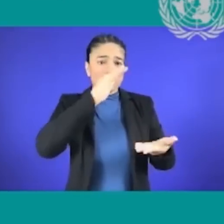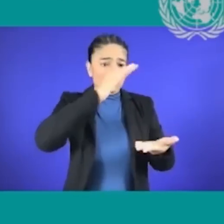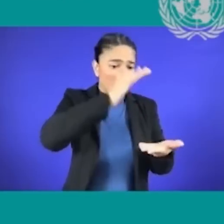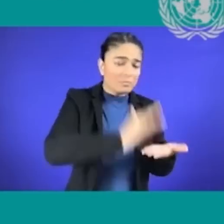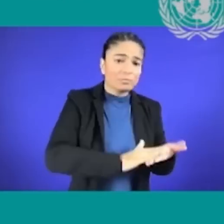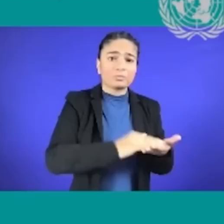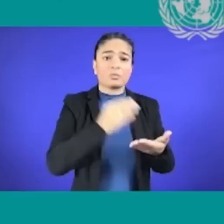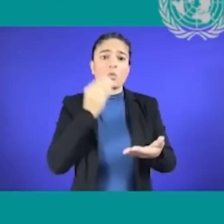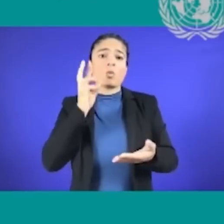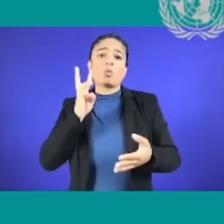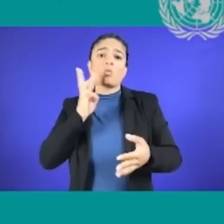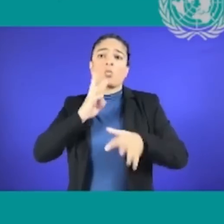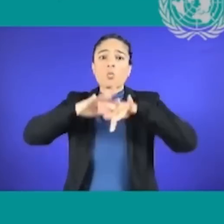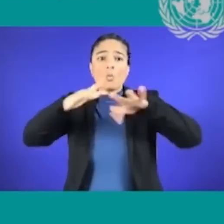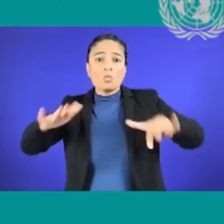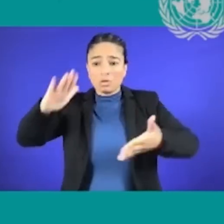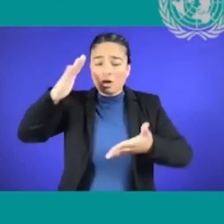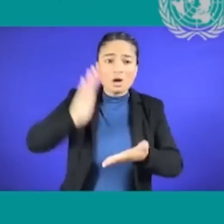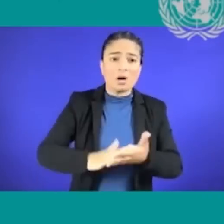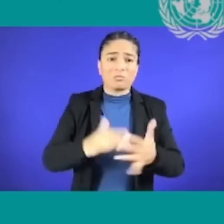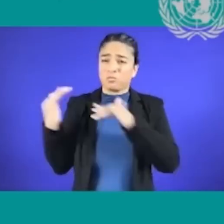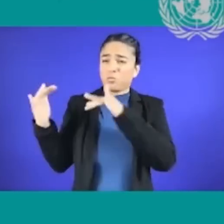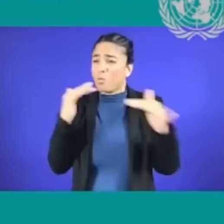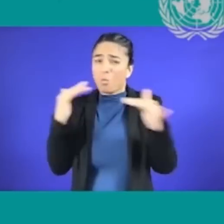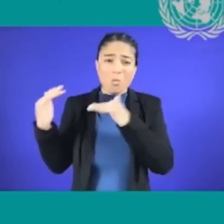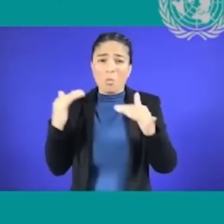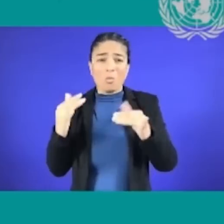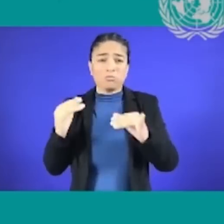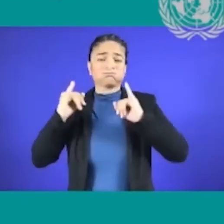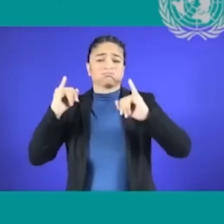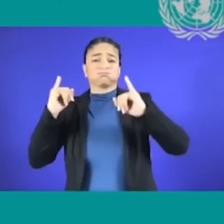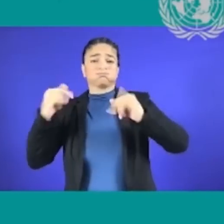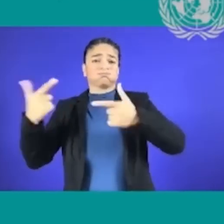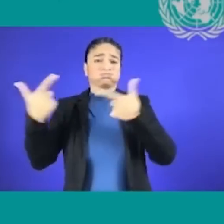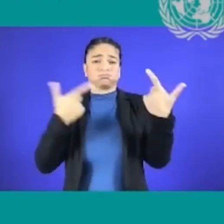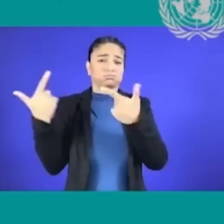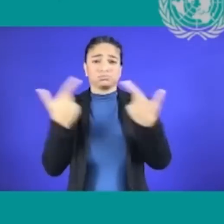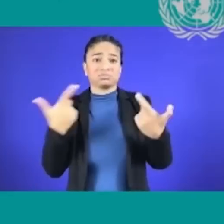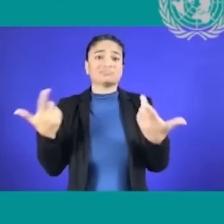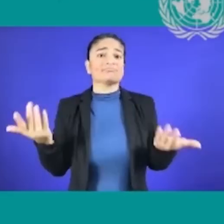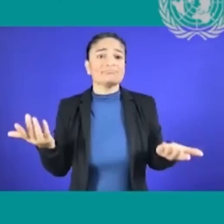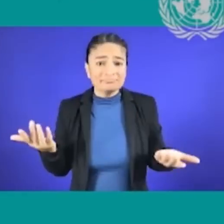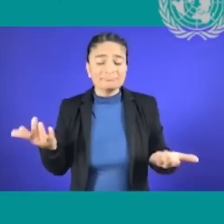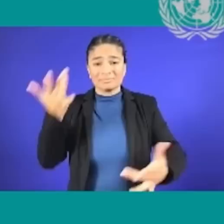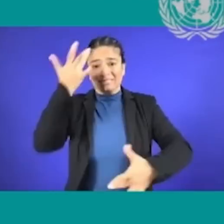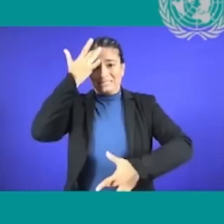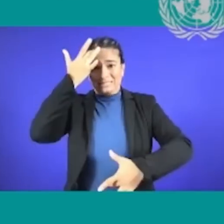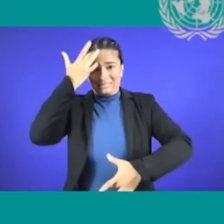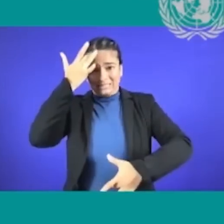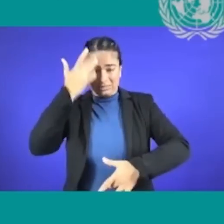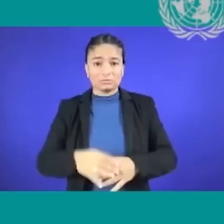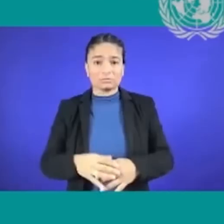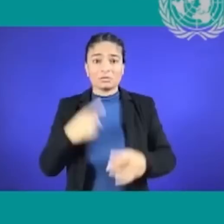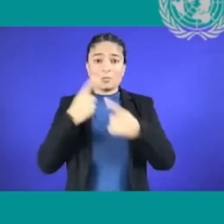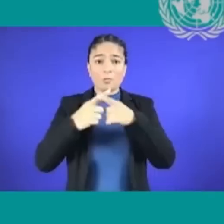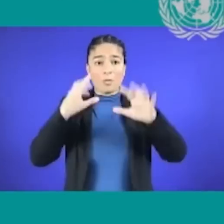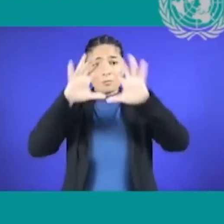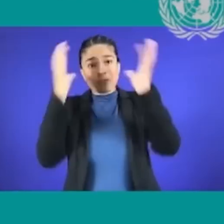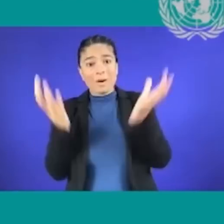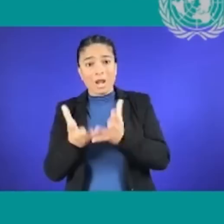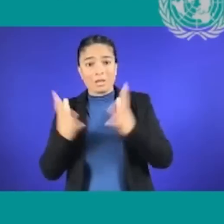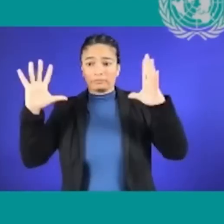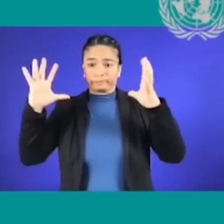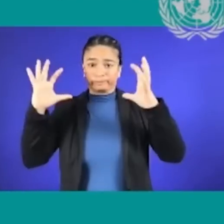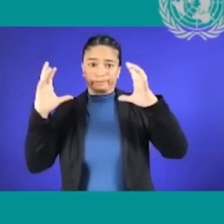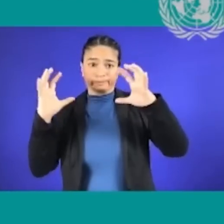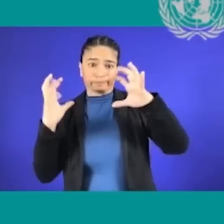of our planet's biodiversity and its climate. Each of these in their